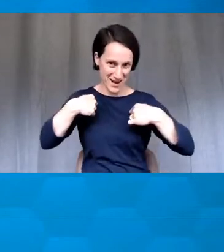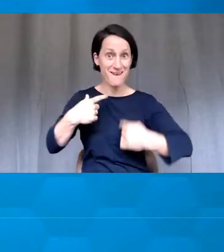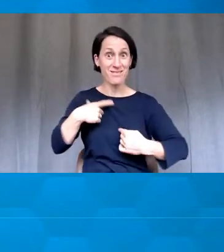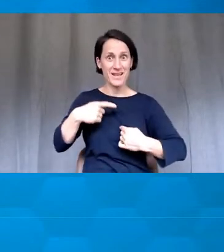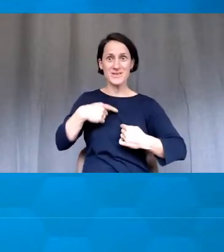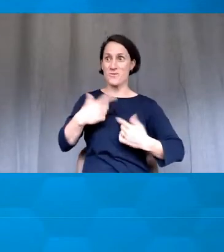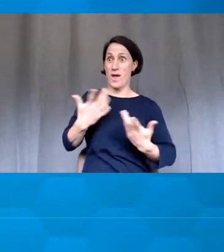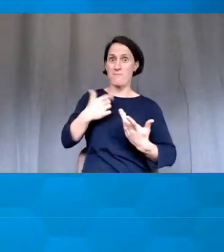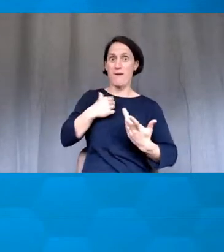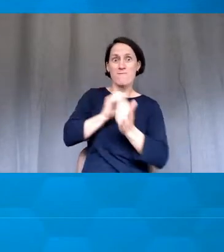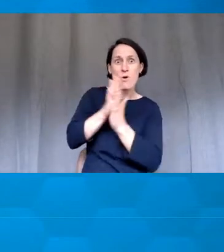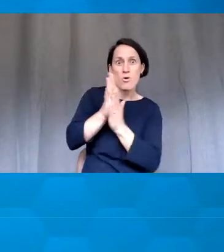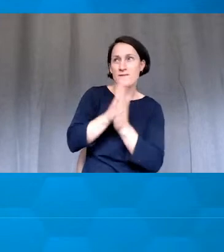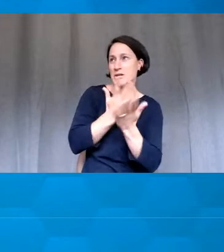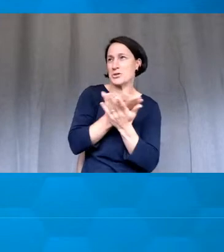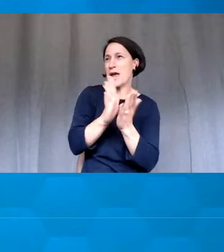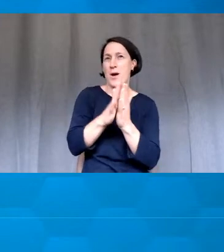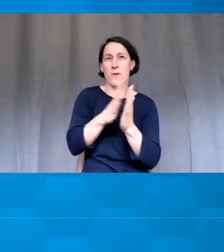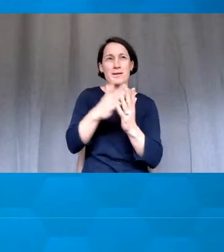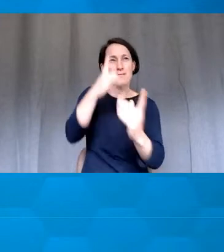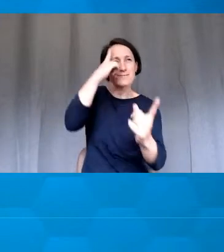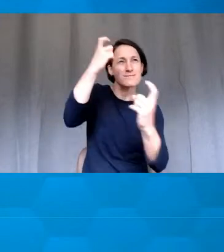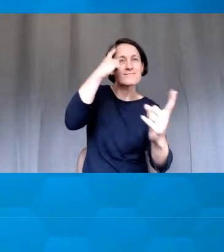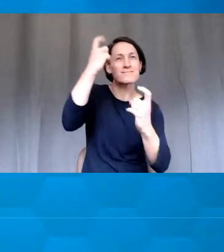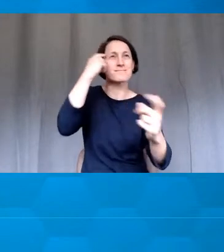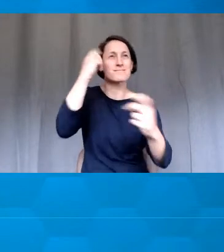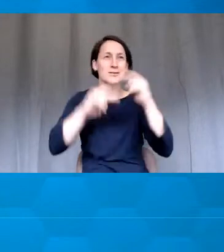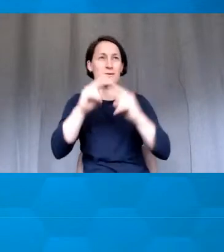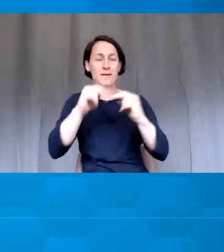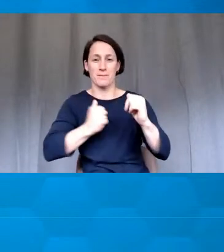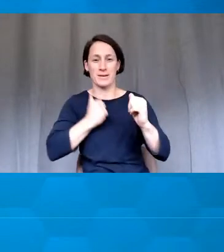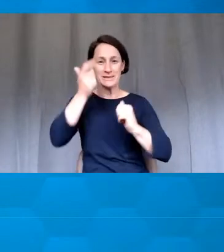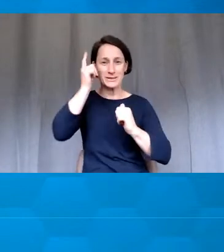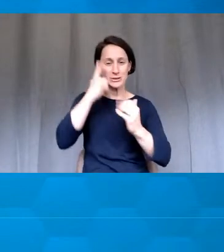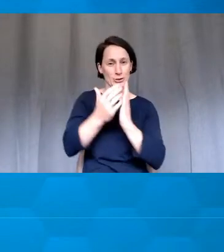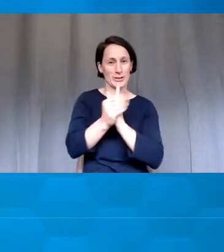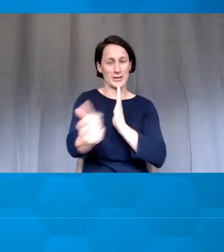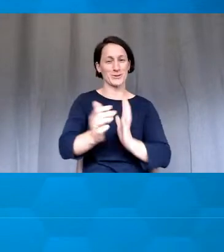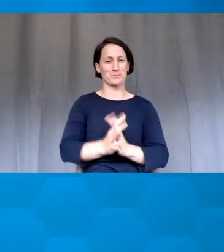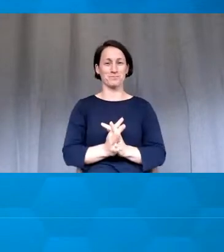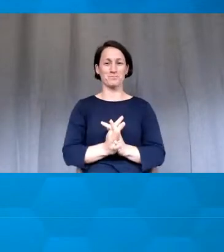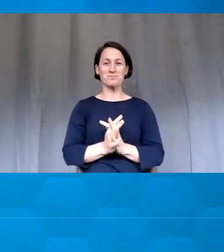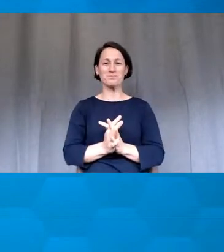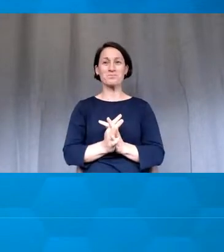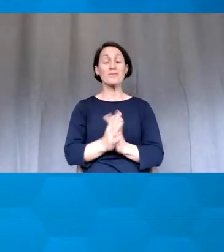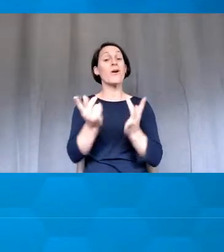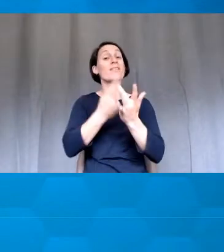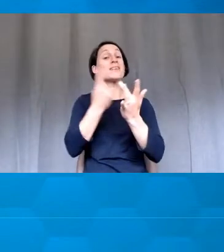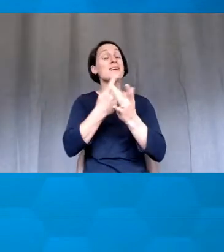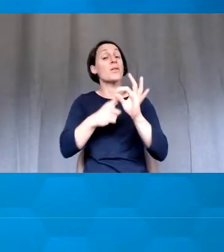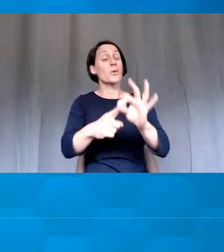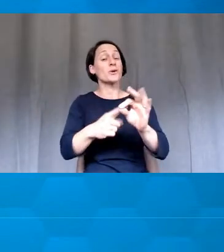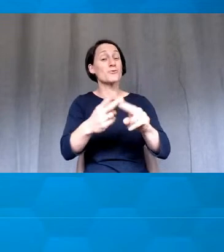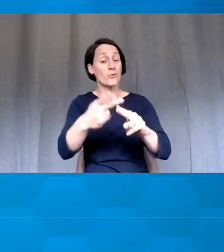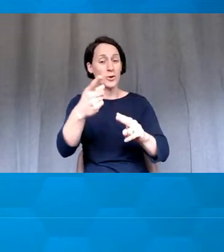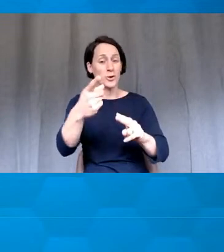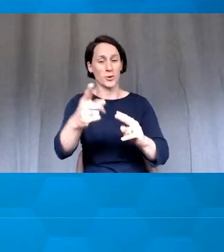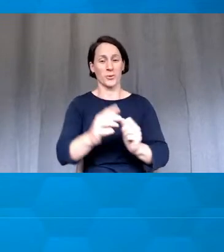motivation for developing teaching methods. And don't go anywhere, Alanya, because somebody also asked